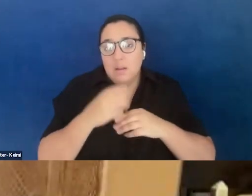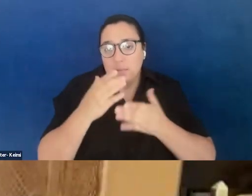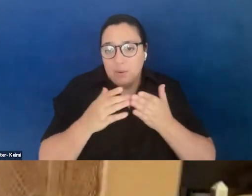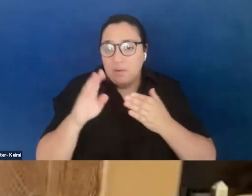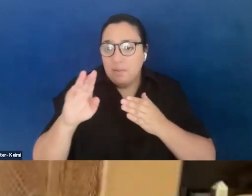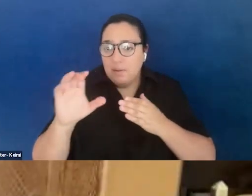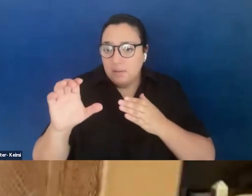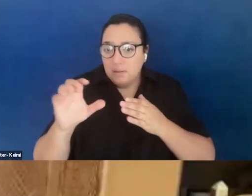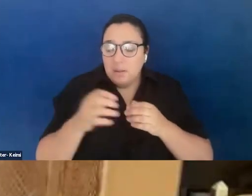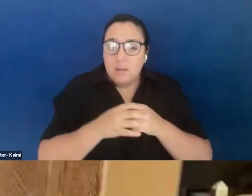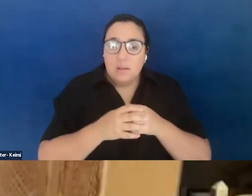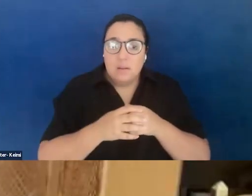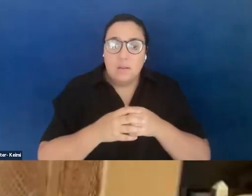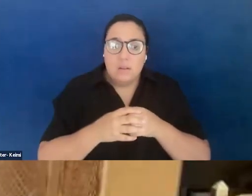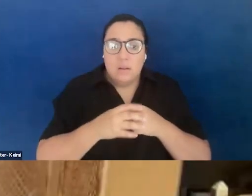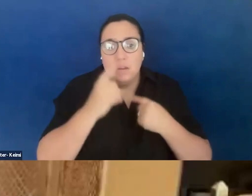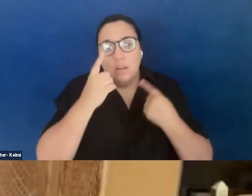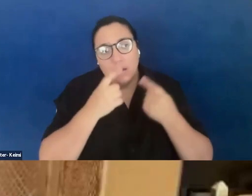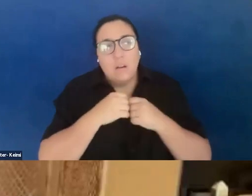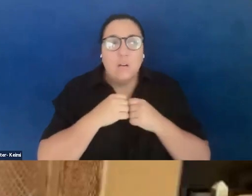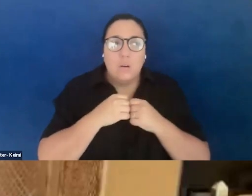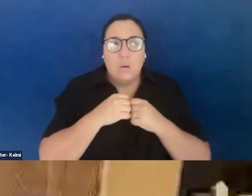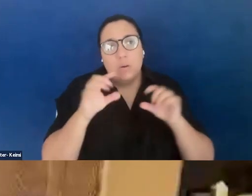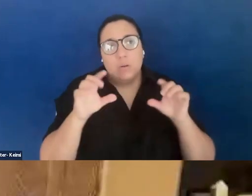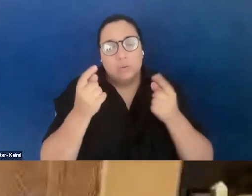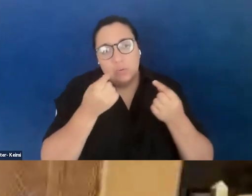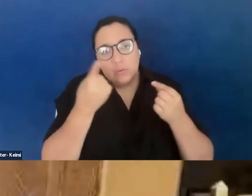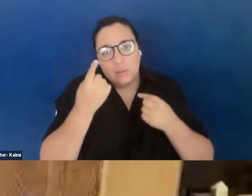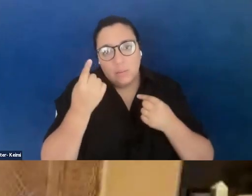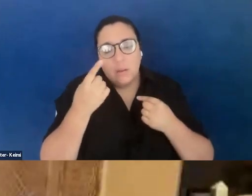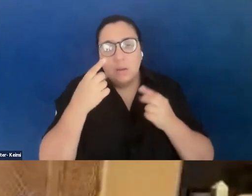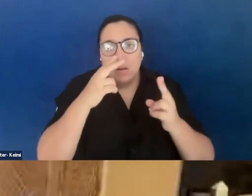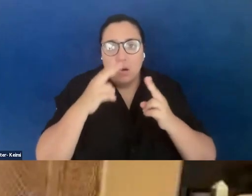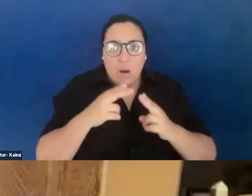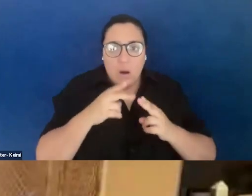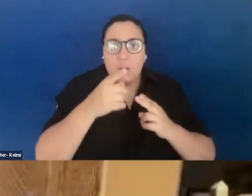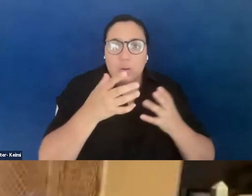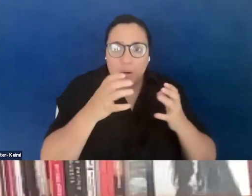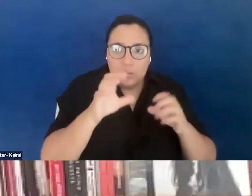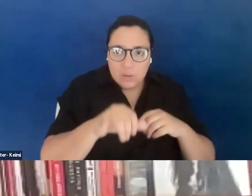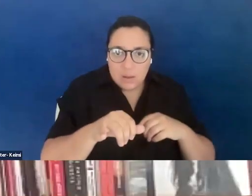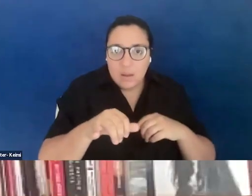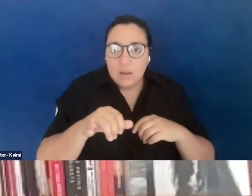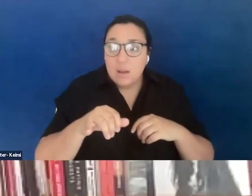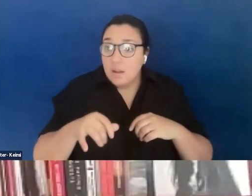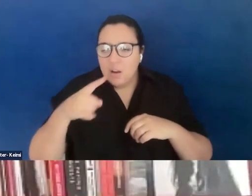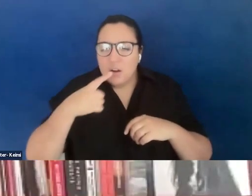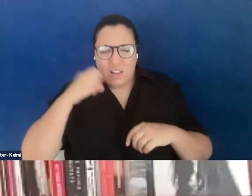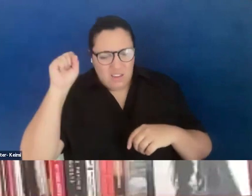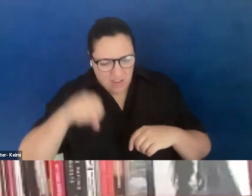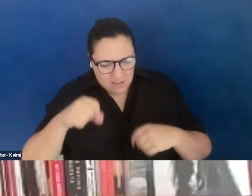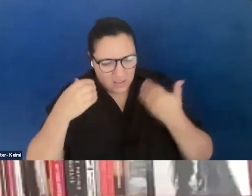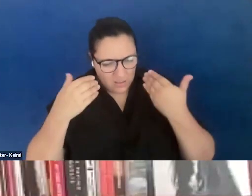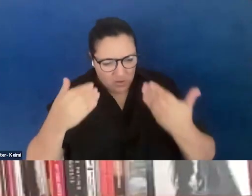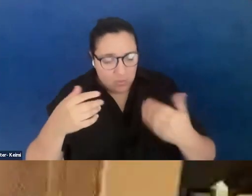talking about, like, let's, let's think about doing something. I was just so honored that you were so open. I was like, what about this idea? And you were like, yes, let's go. And then Puerto Rican